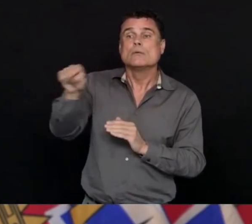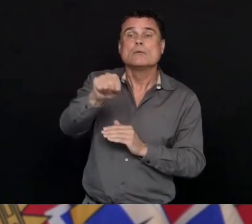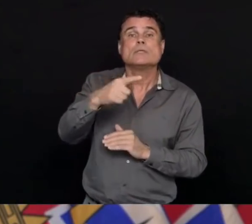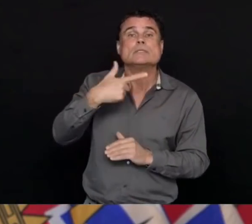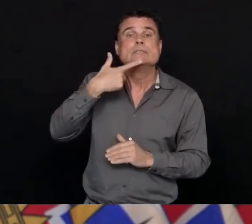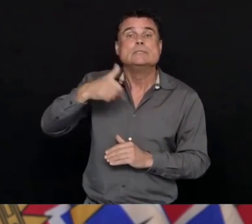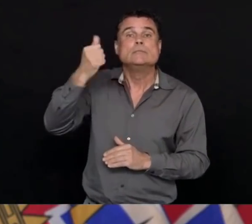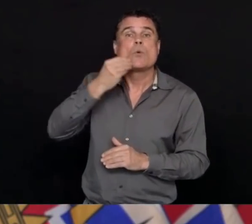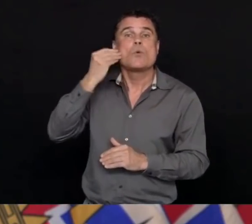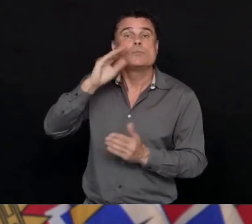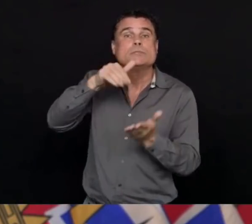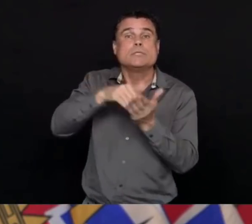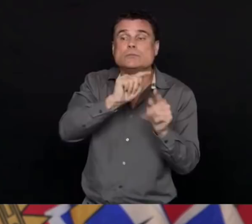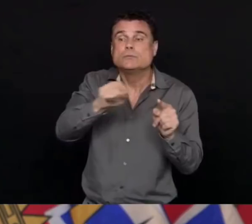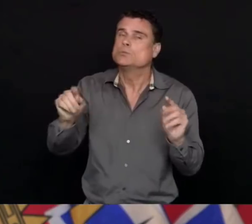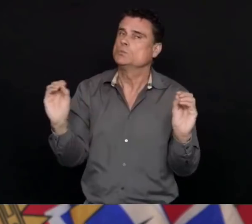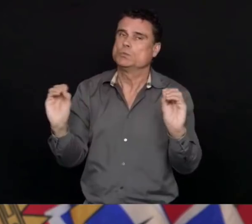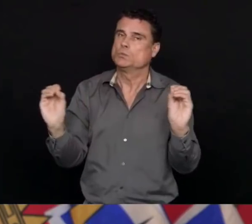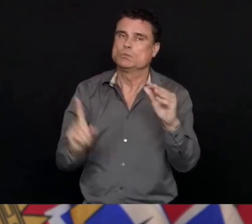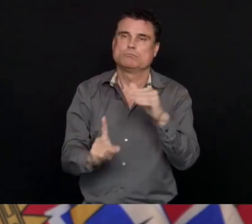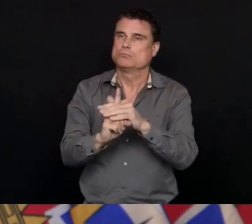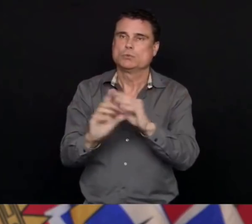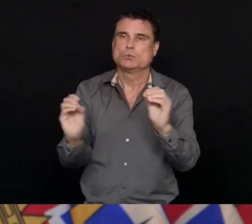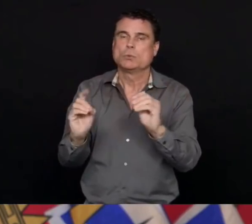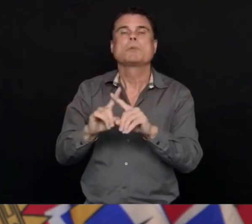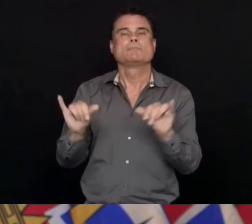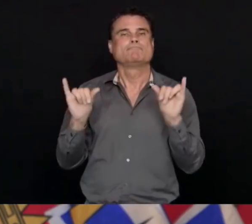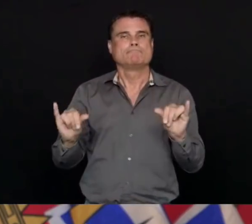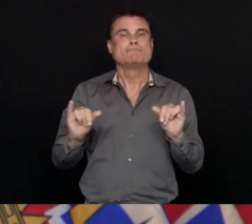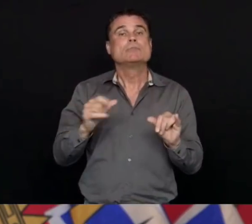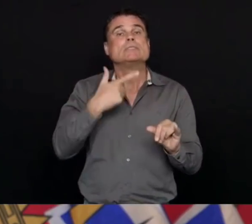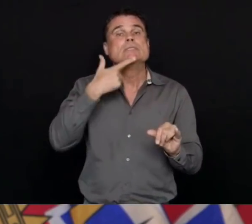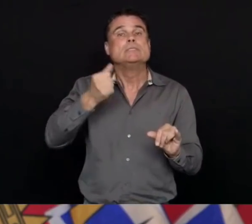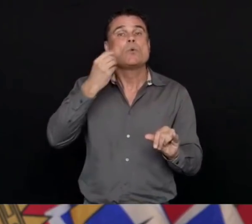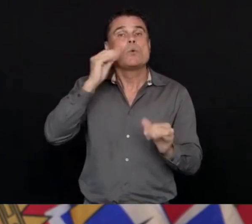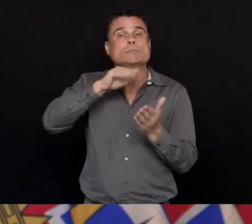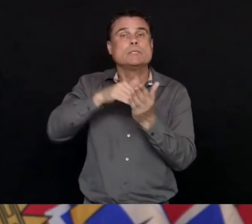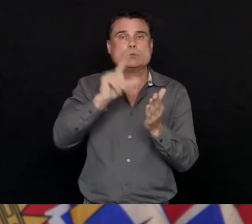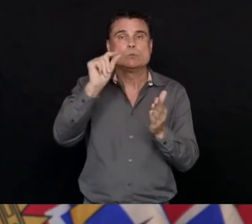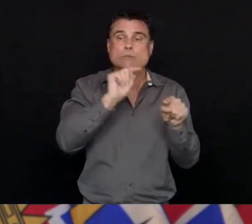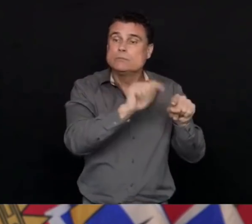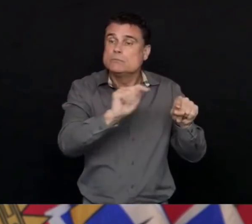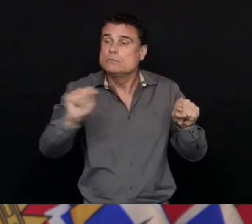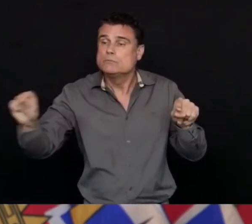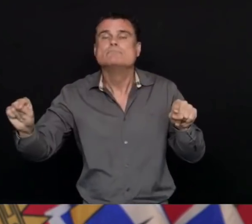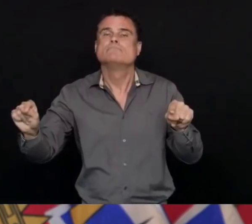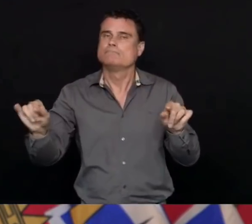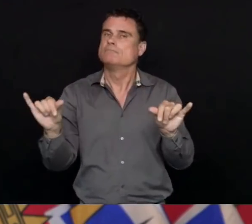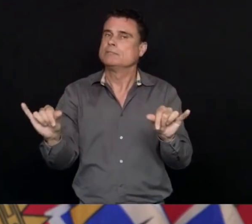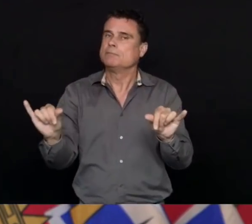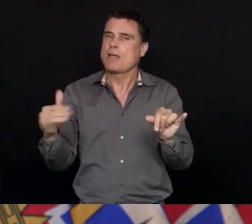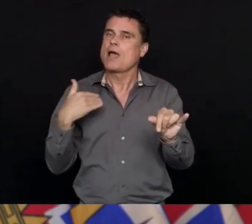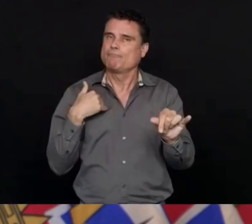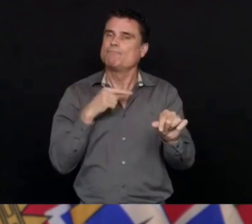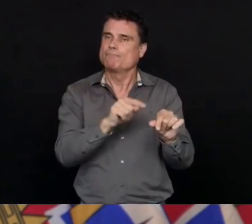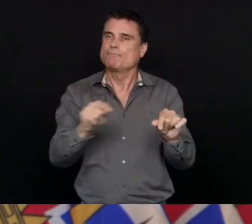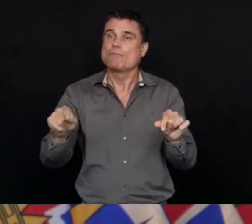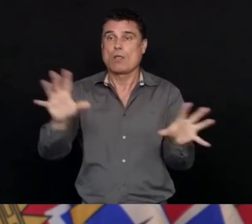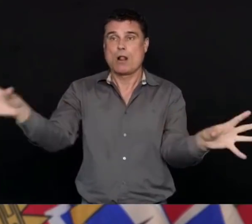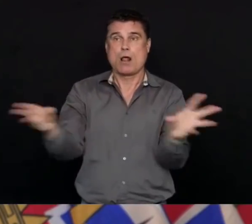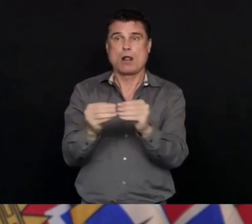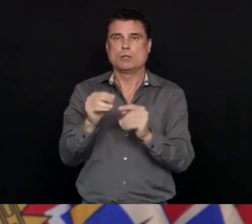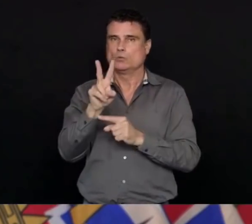be 20 with active cases, and we are up to 246 cases in long-term care or assisted living,